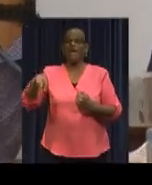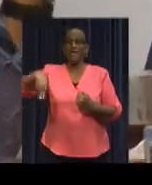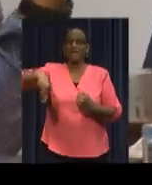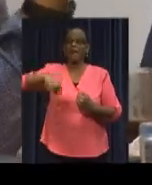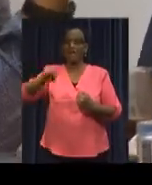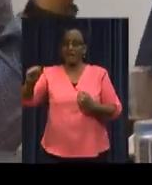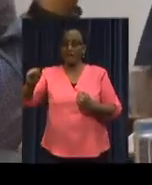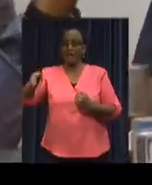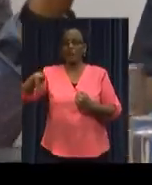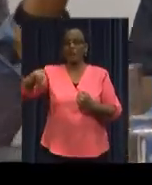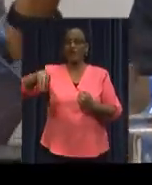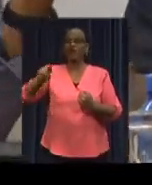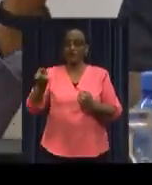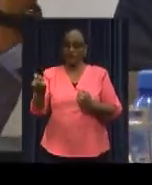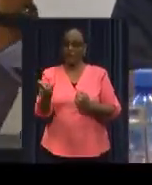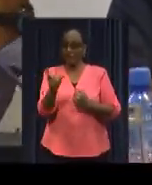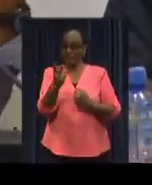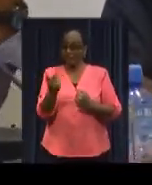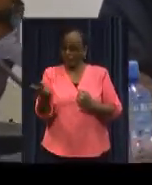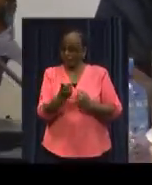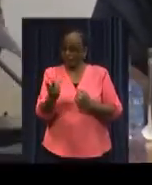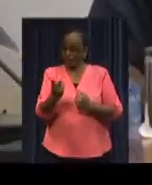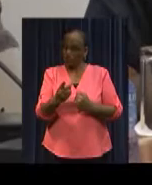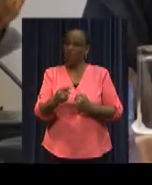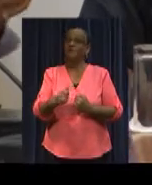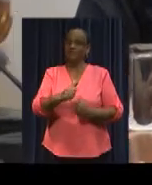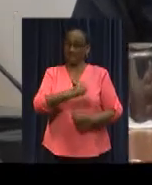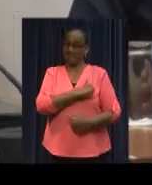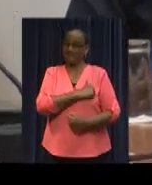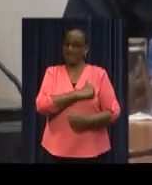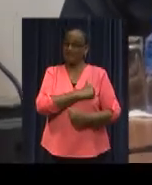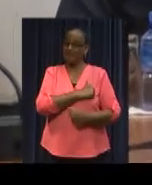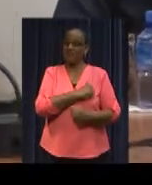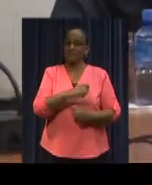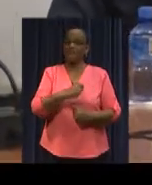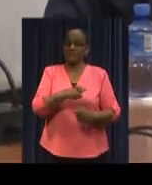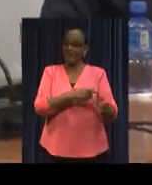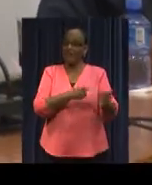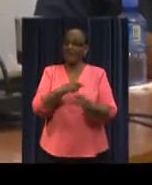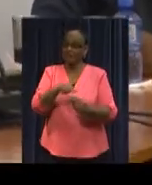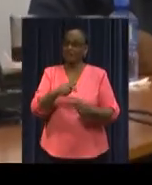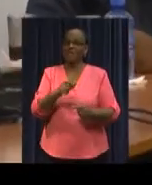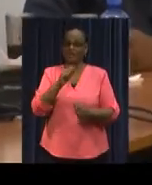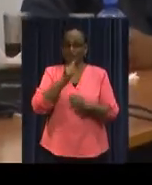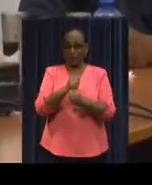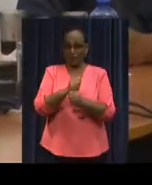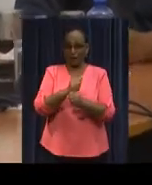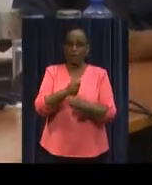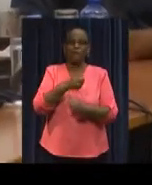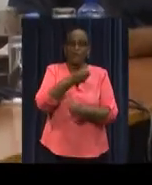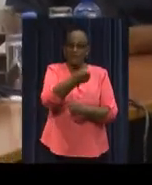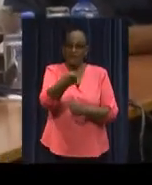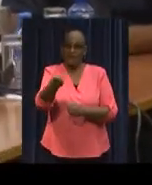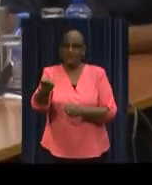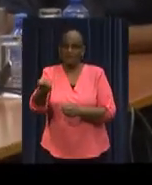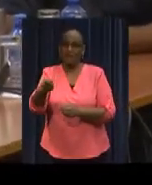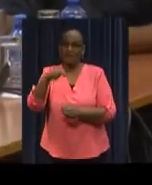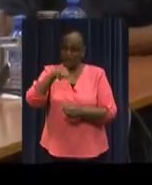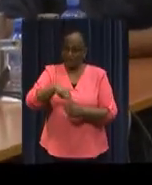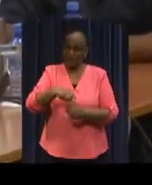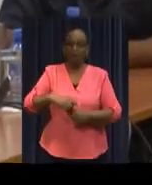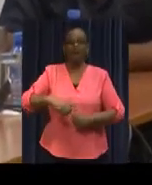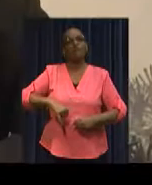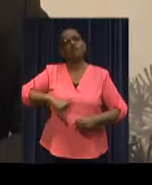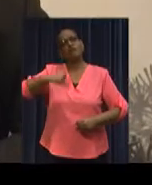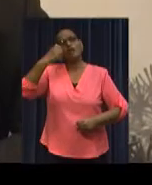of the National Army informed the press. So far, many goals have been achieved with the crime